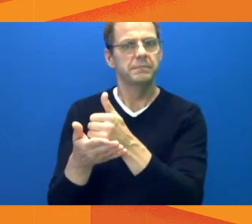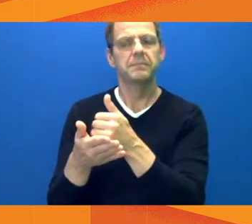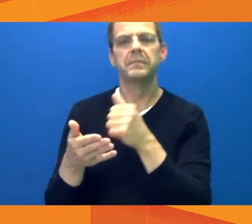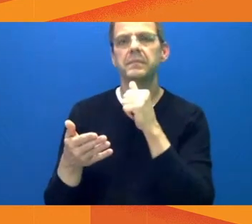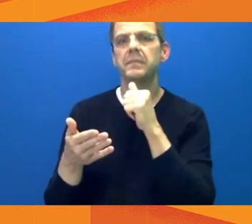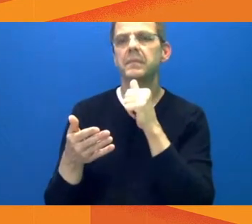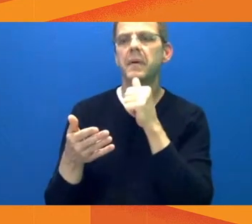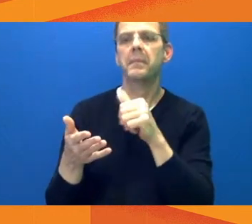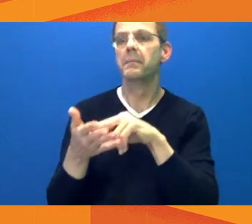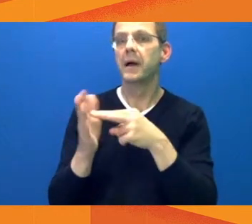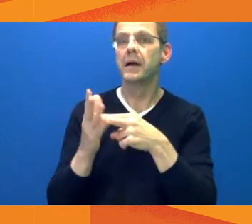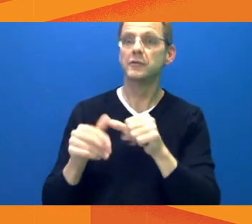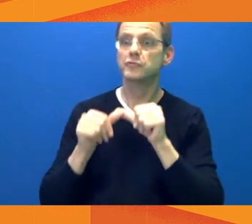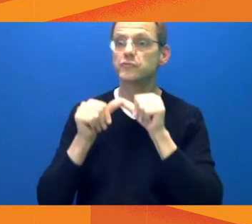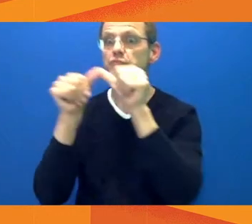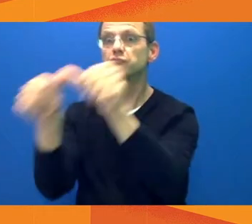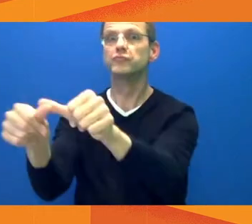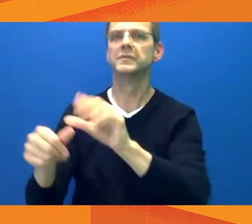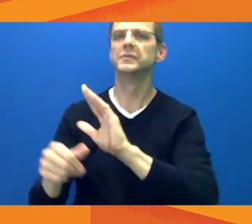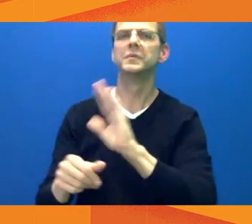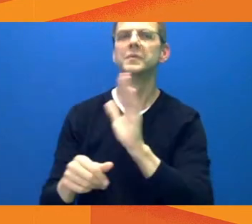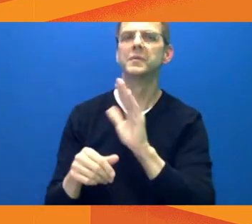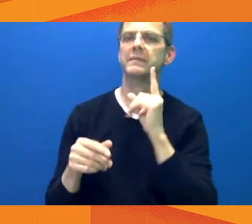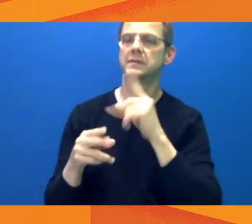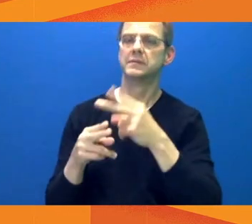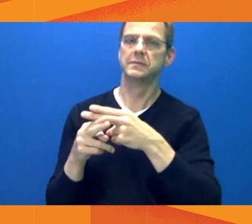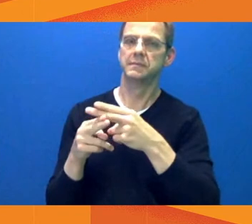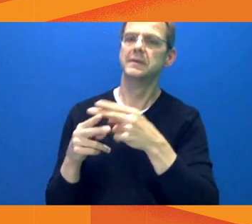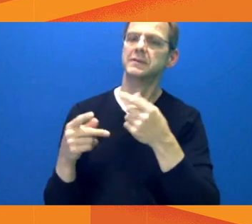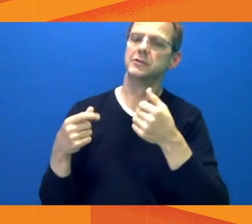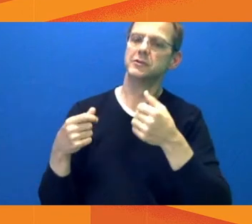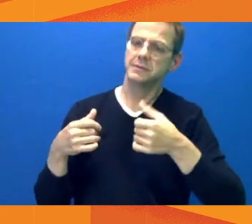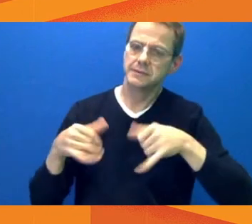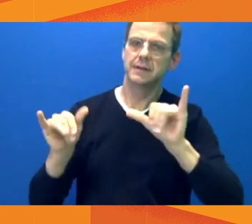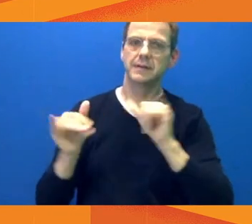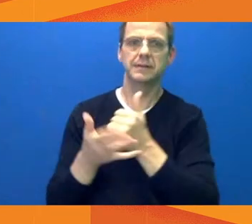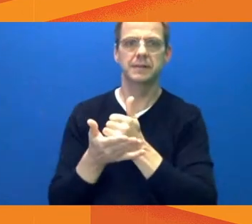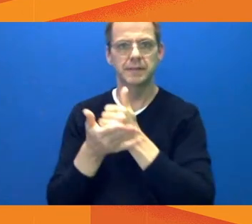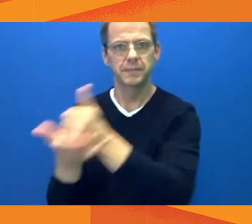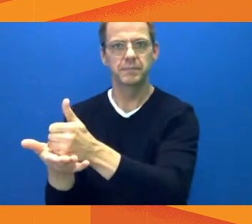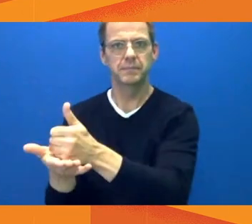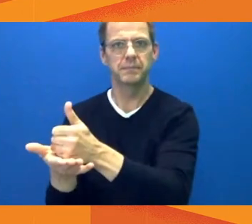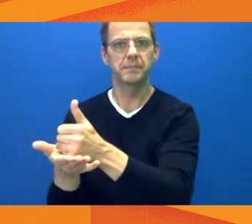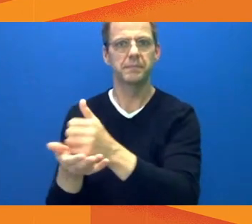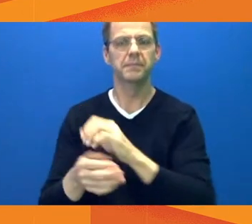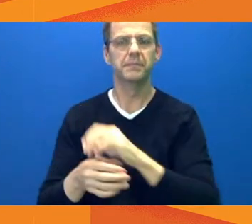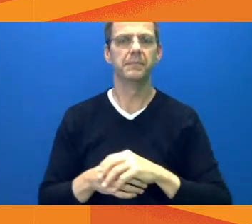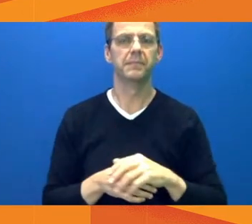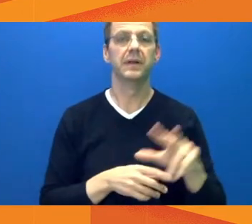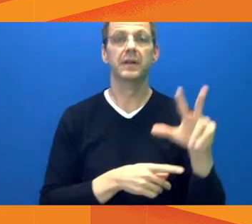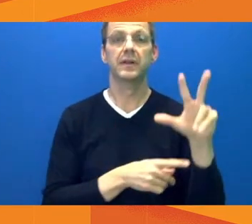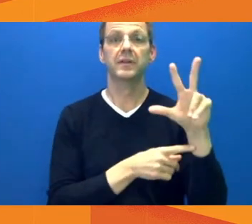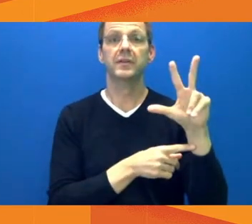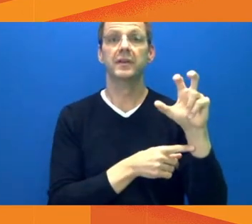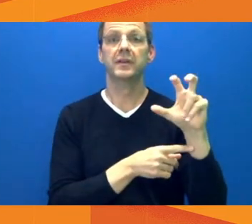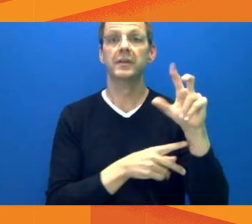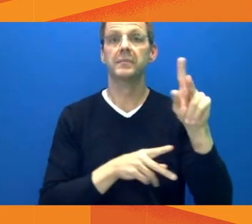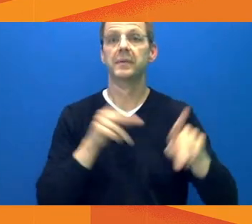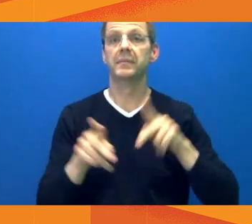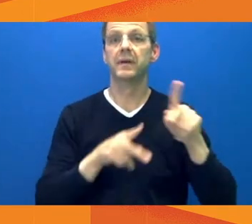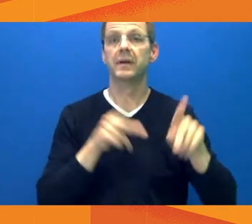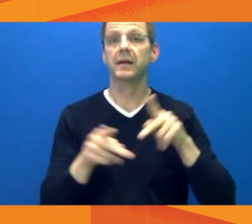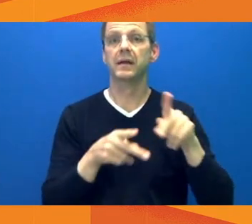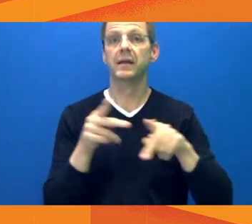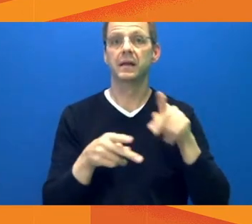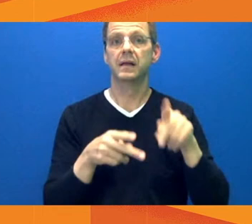with 300 very distinct complex needs. And so, while we needed to set up a temporary shelter, I maintain that it is always